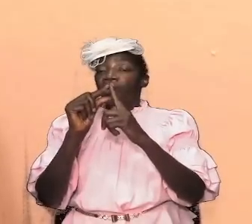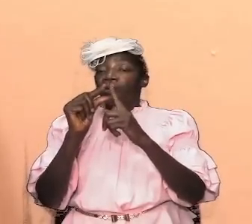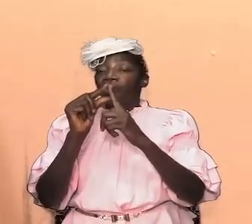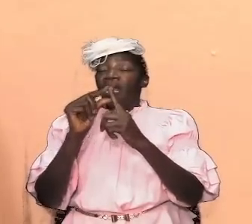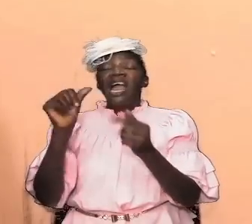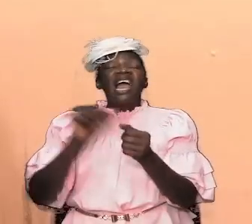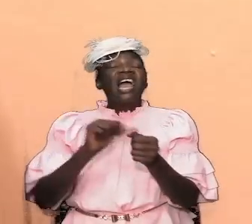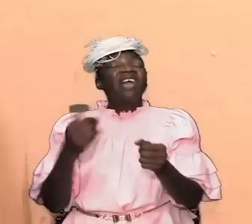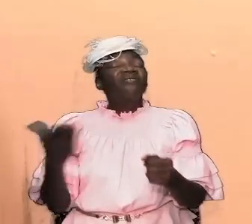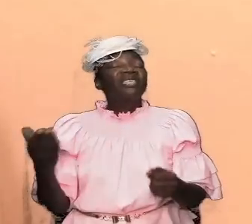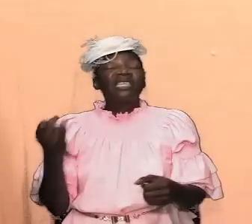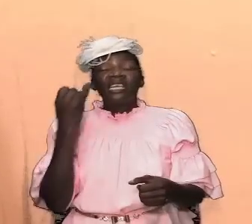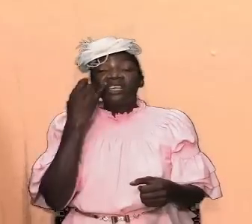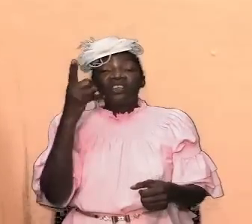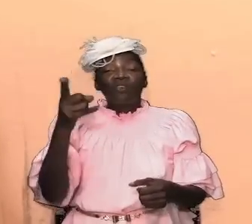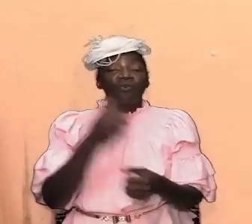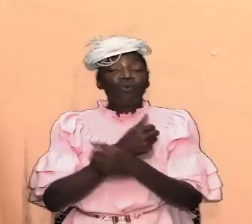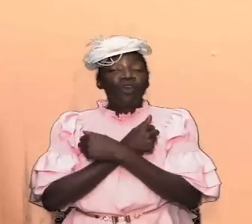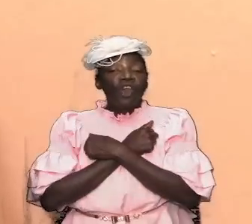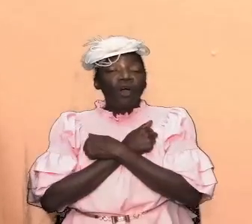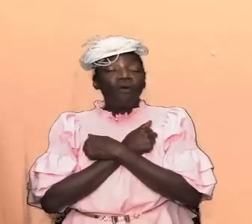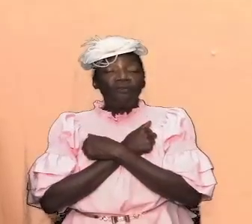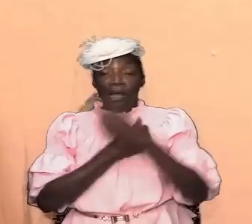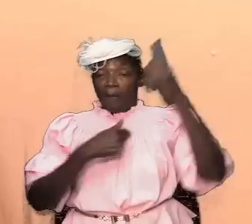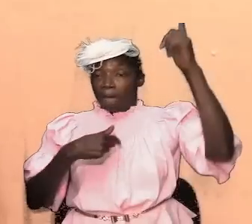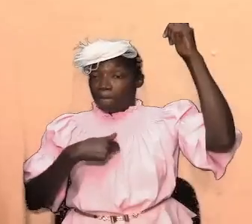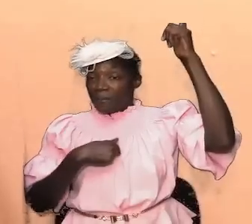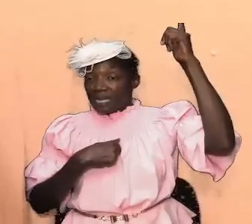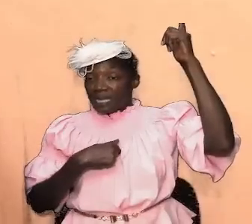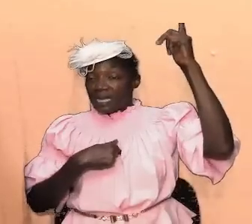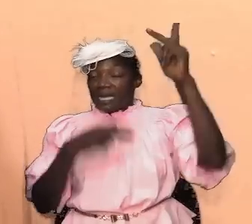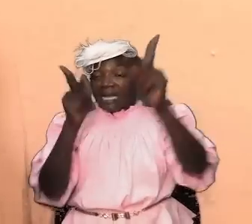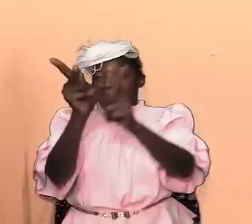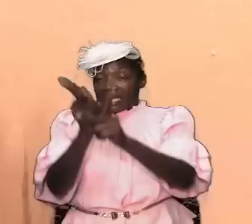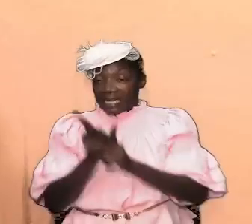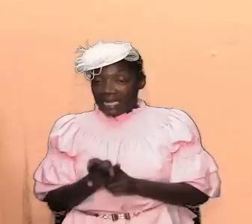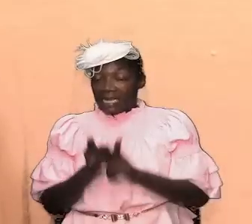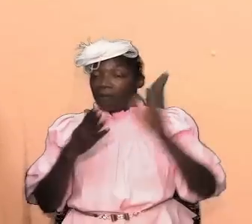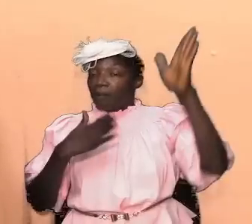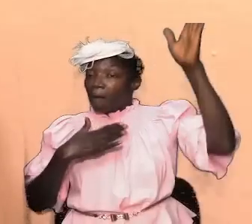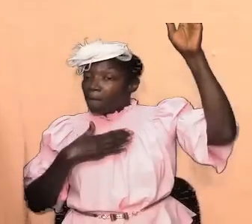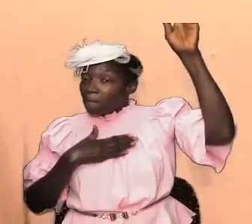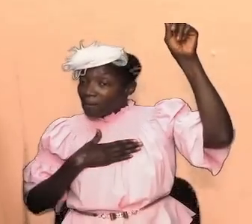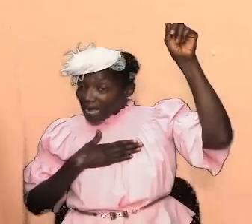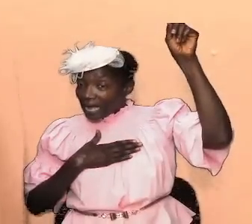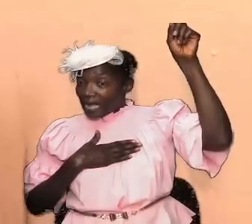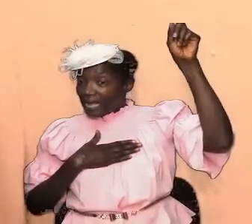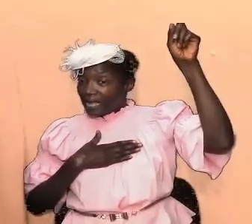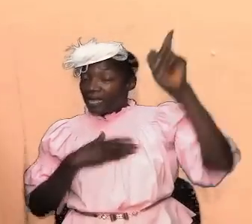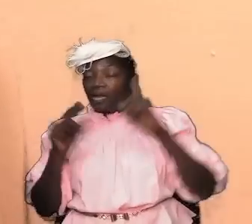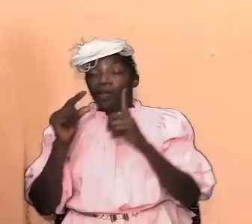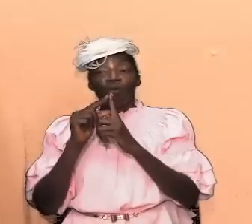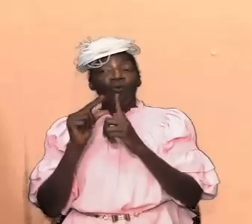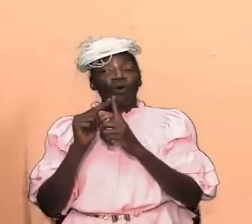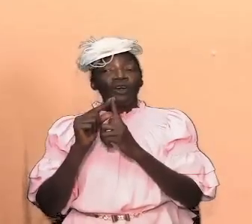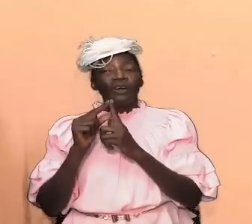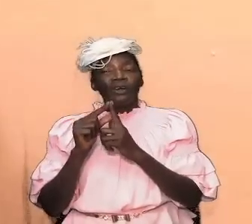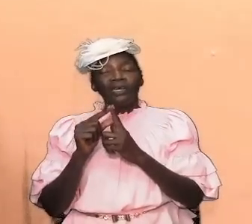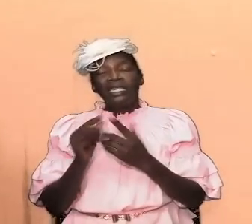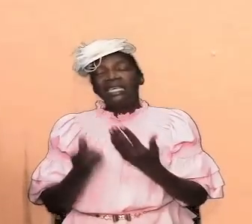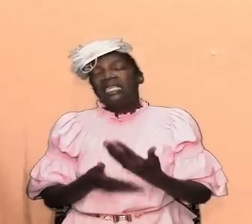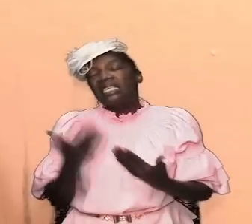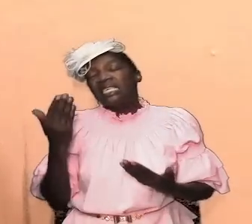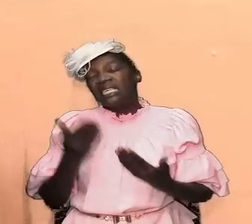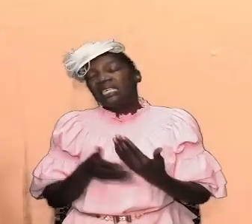if you love me keep my words and so it is easy for us as